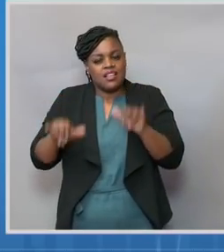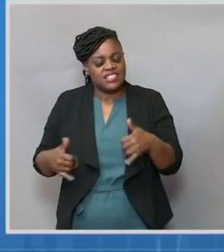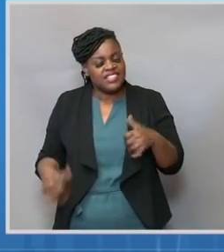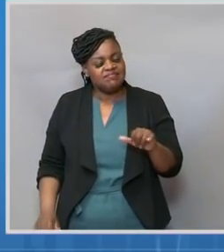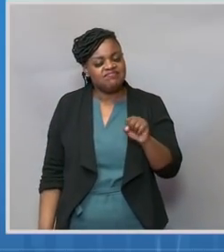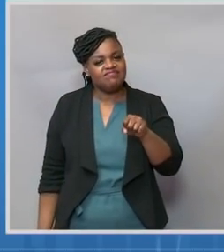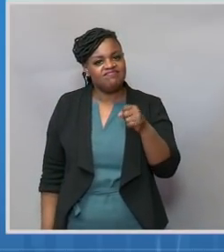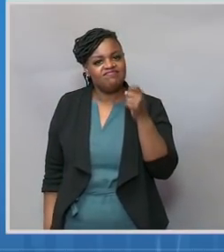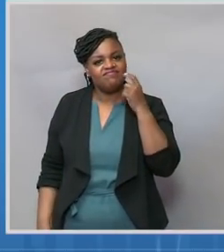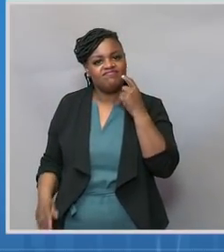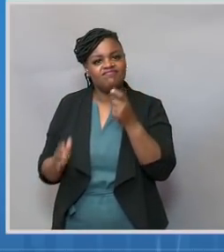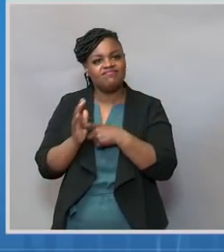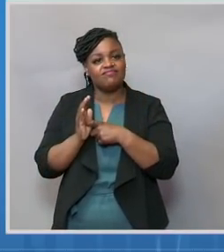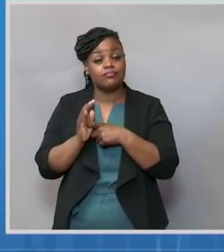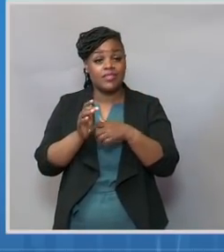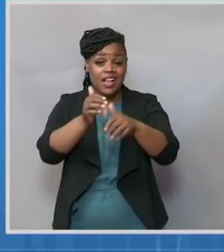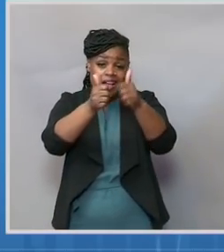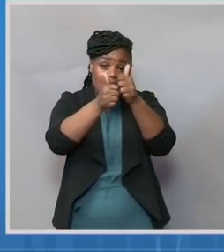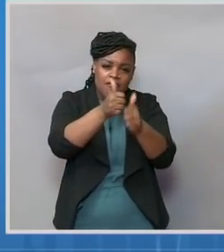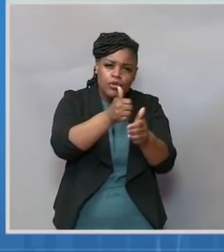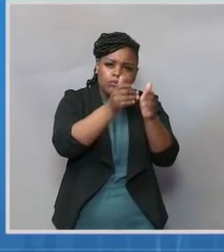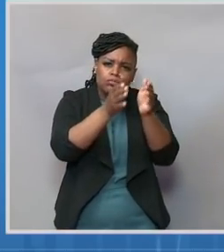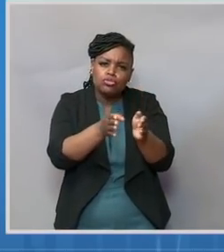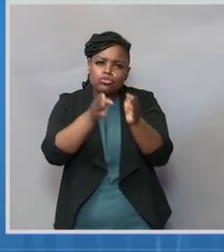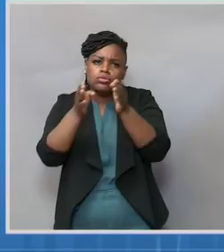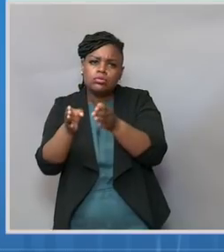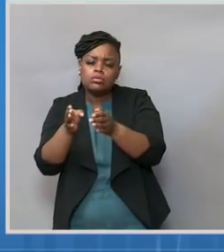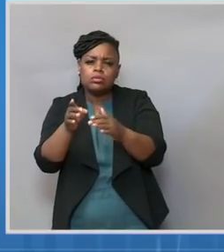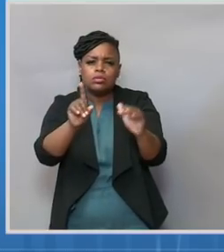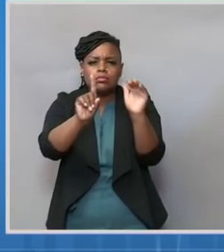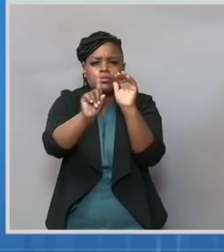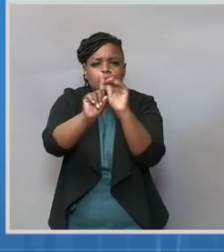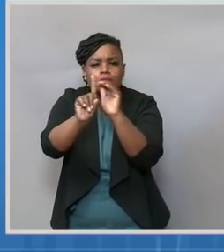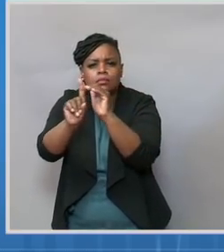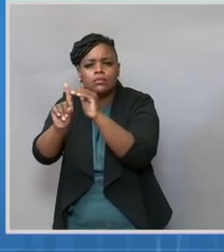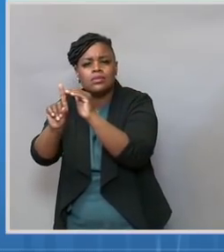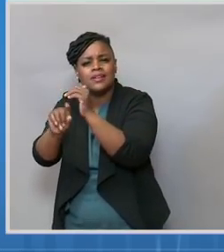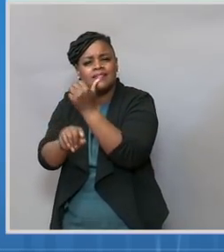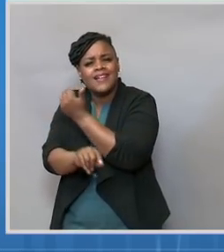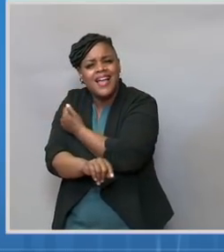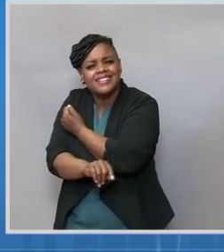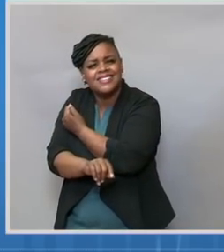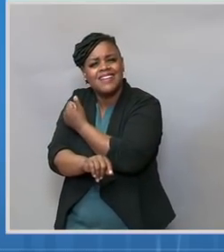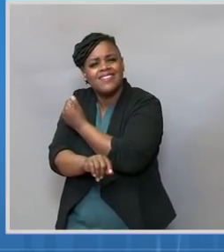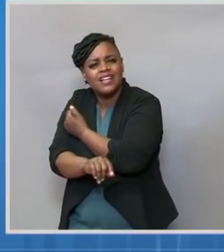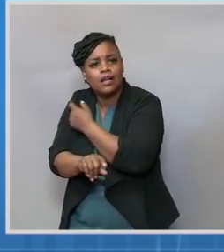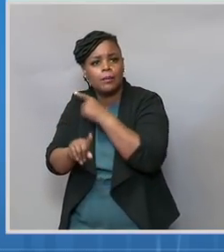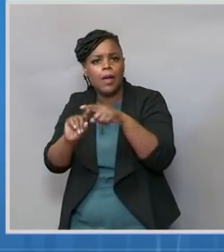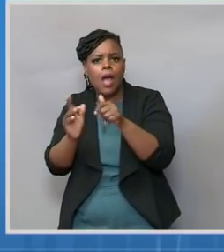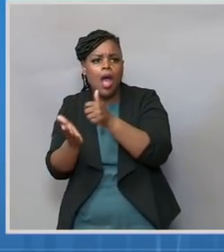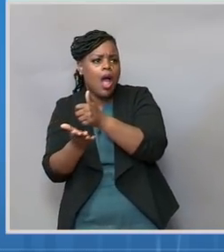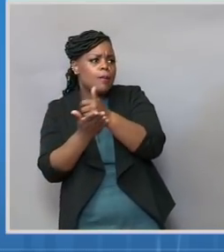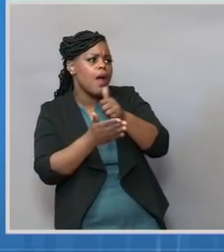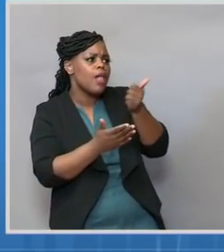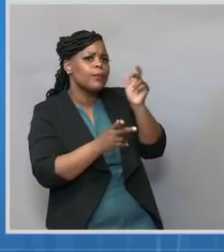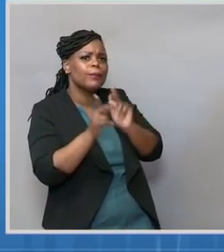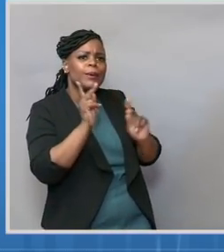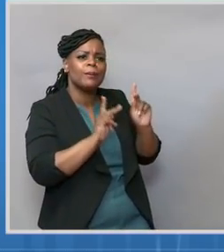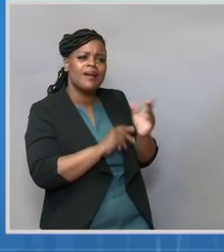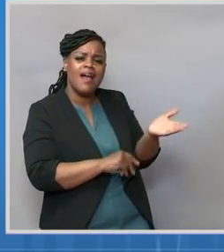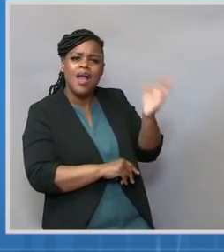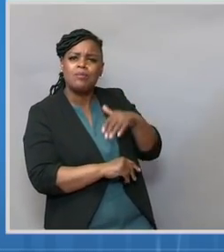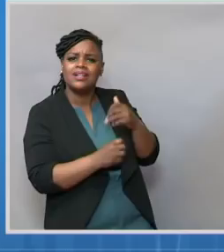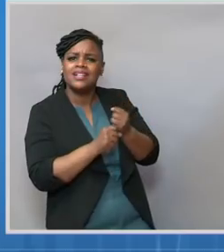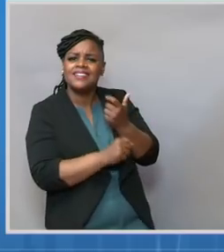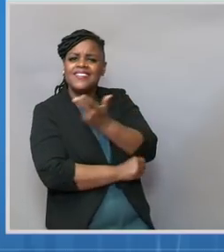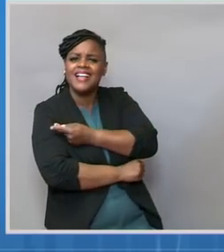our country, not only to get vaccinated, but to go one step further and help the people you love get vaccinated, make sure they have